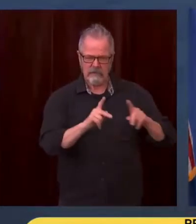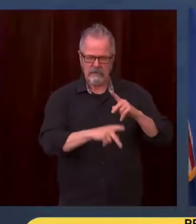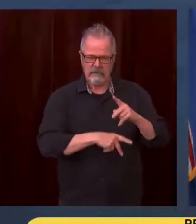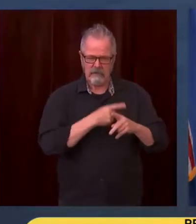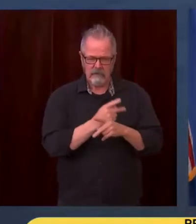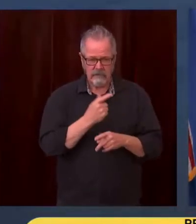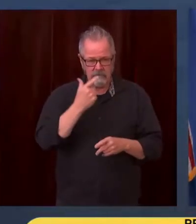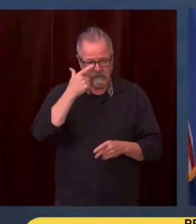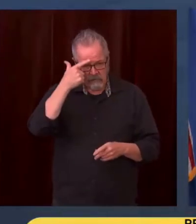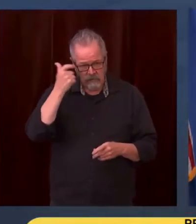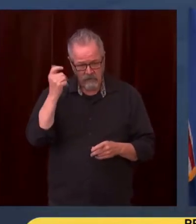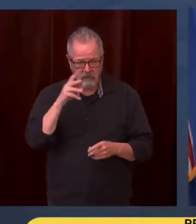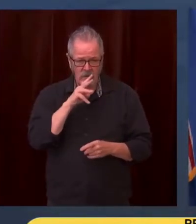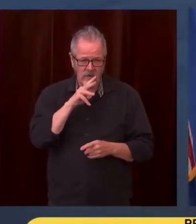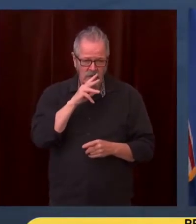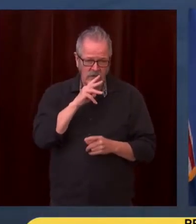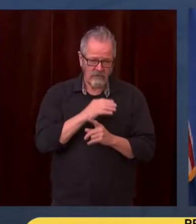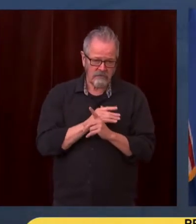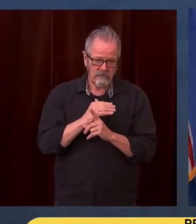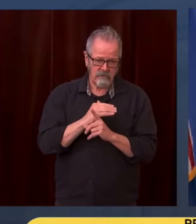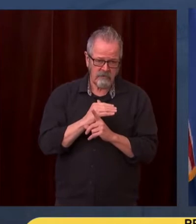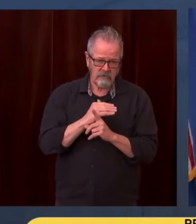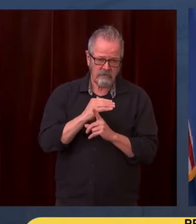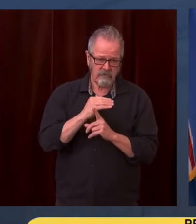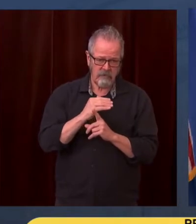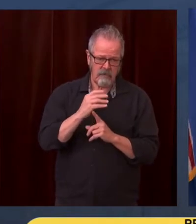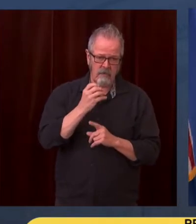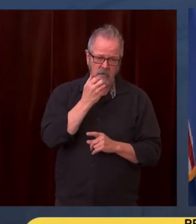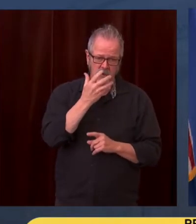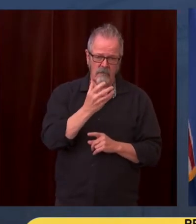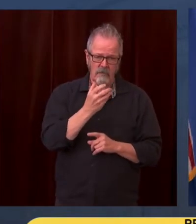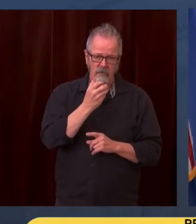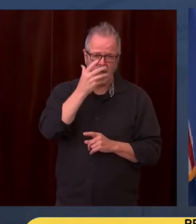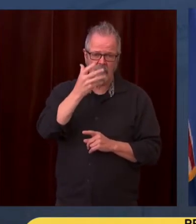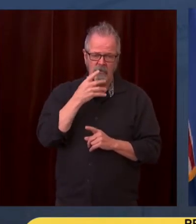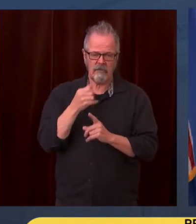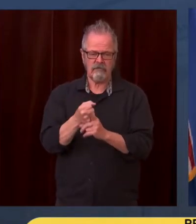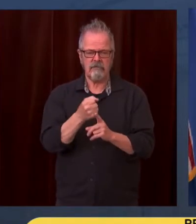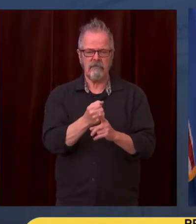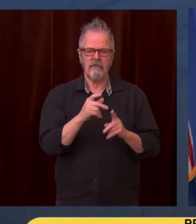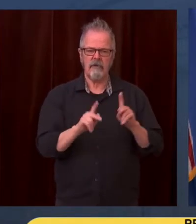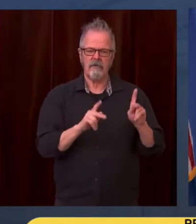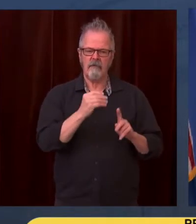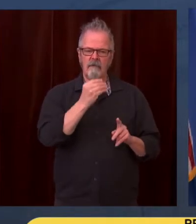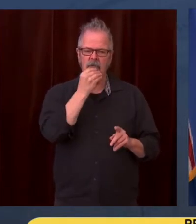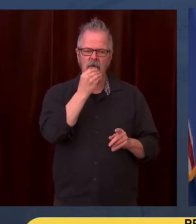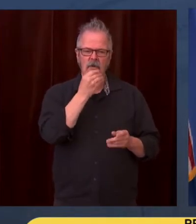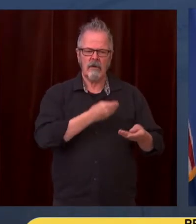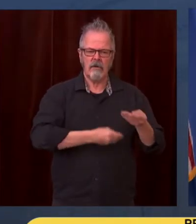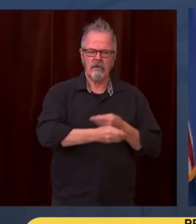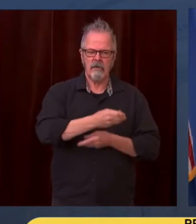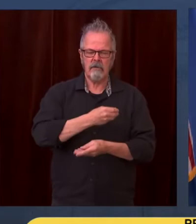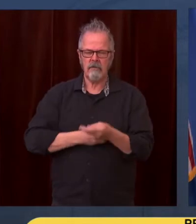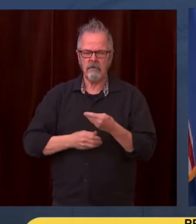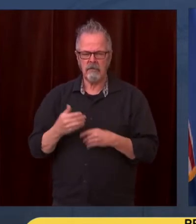And it is so painful to me to see and visit, as I did, one of the homes where the Nooksack River went right through the picture window,